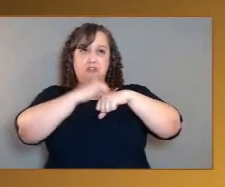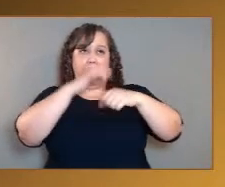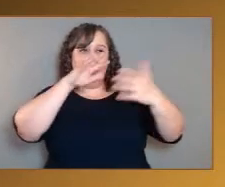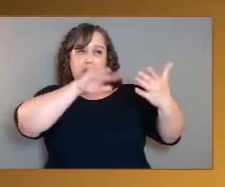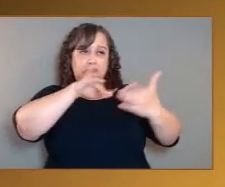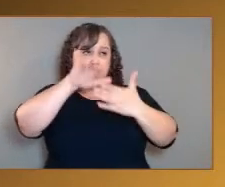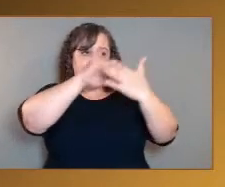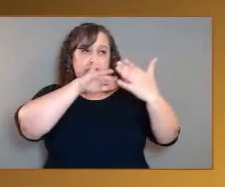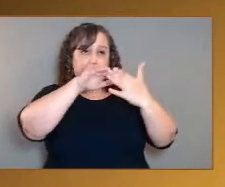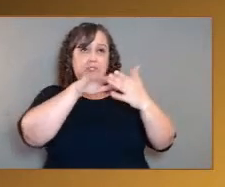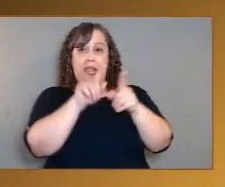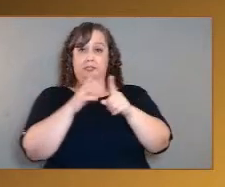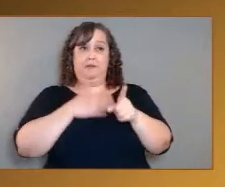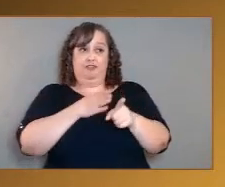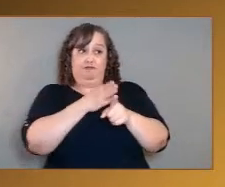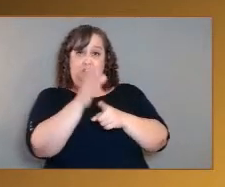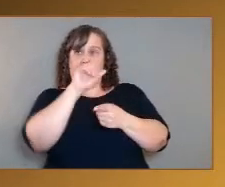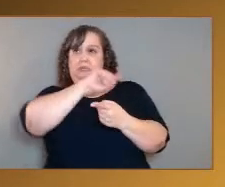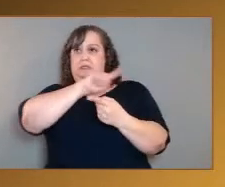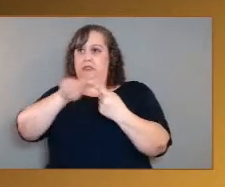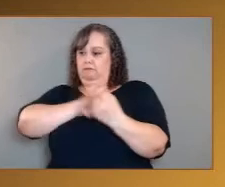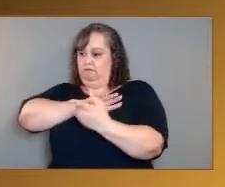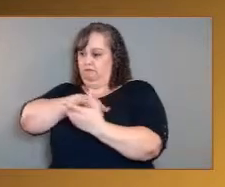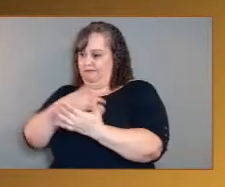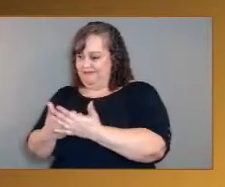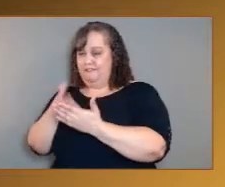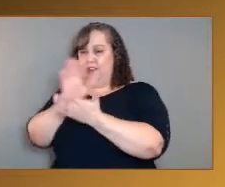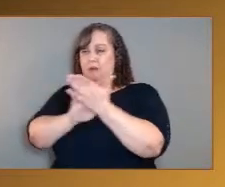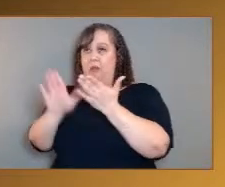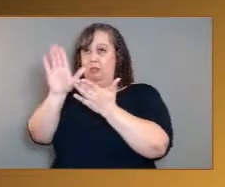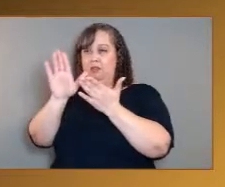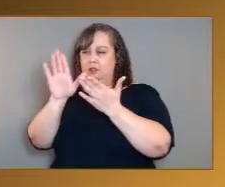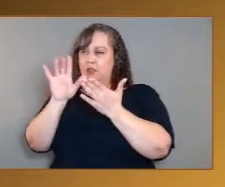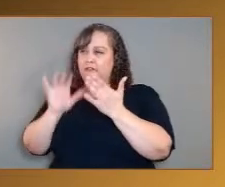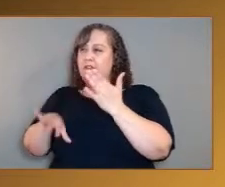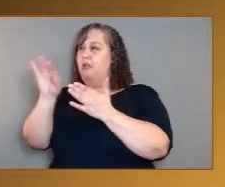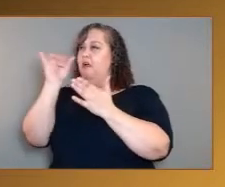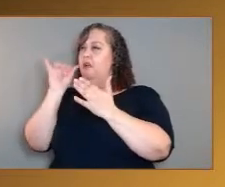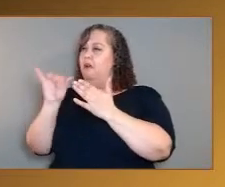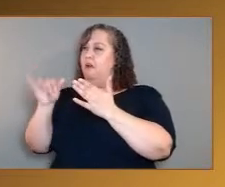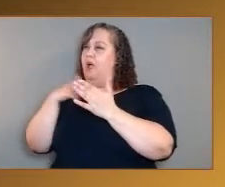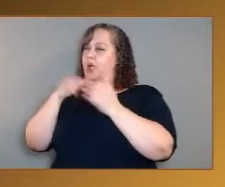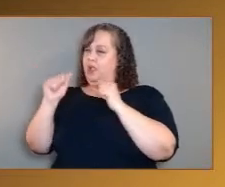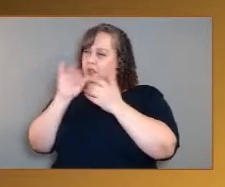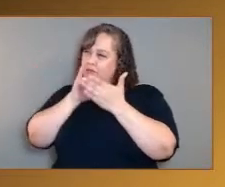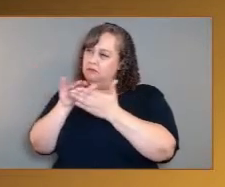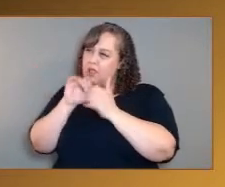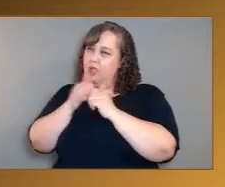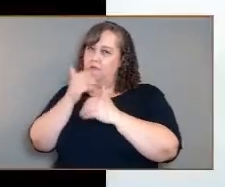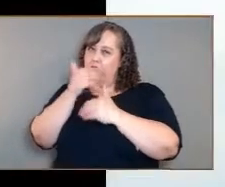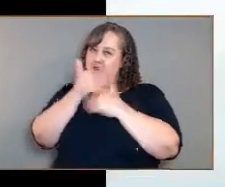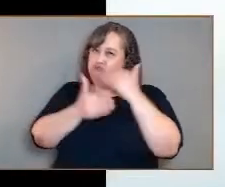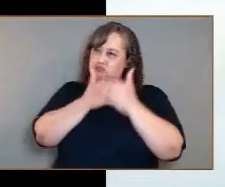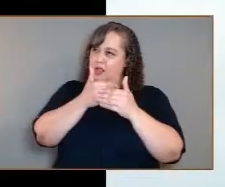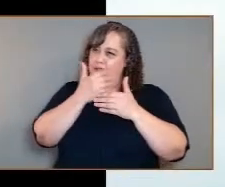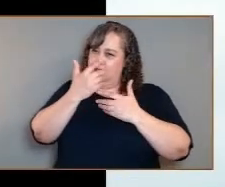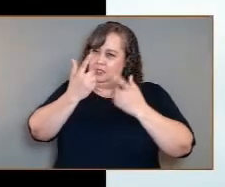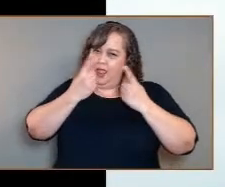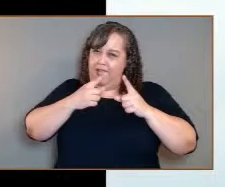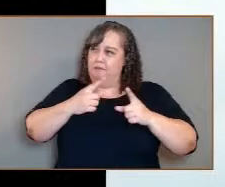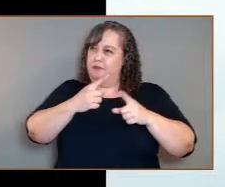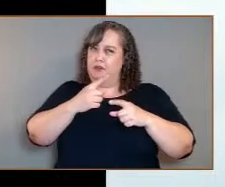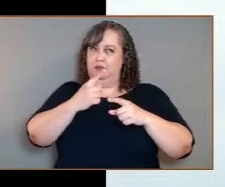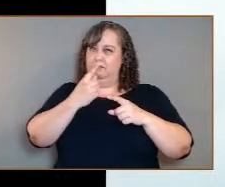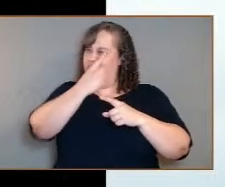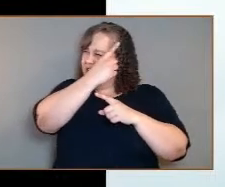And it was really there that I learned I could study how processes work in other planets. And I was completely hooked. It was just a